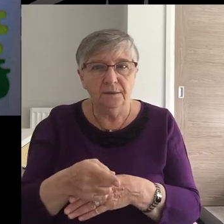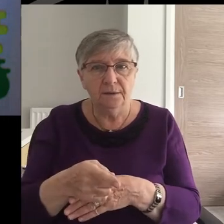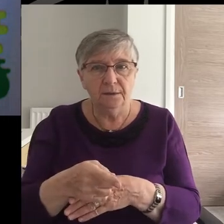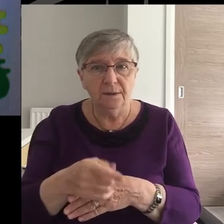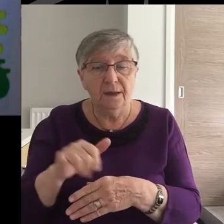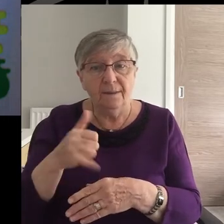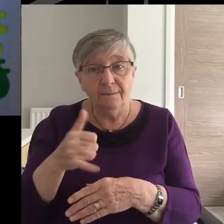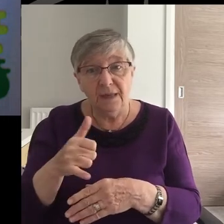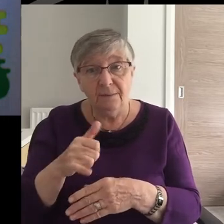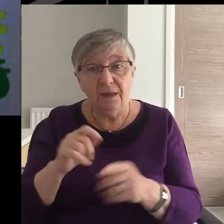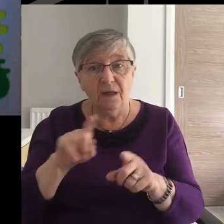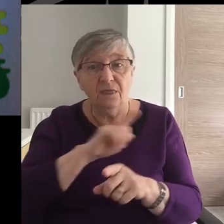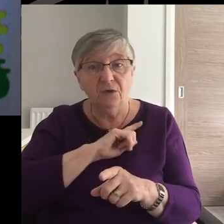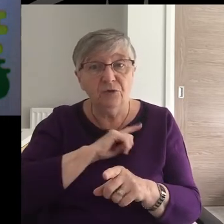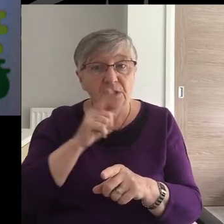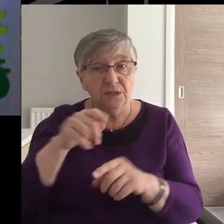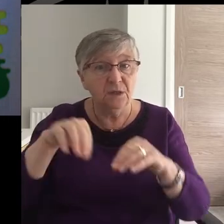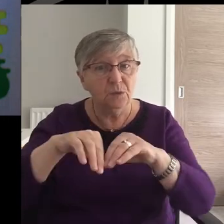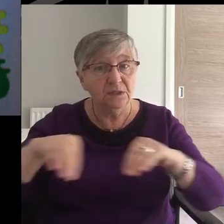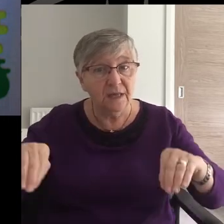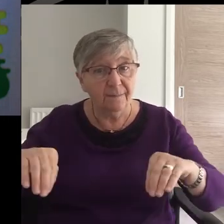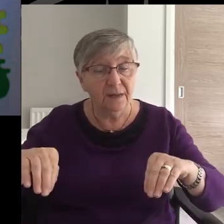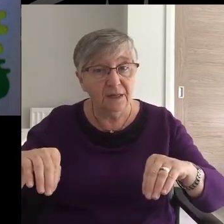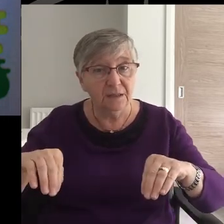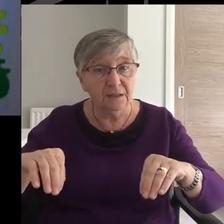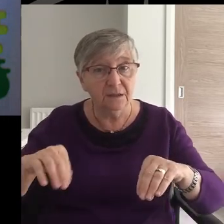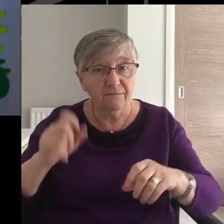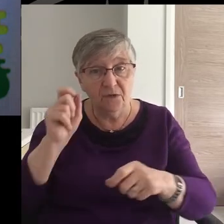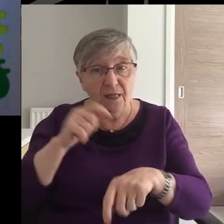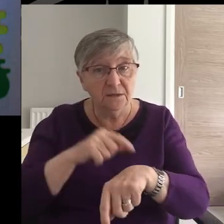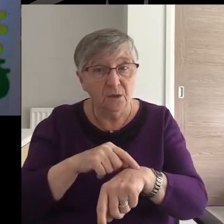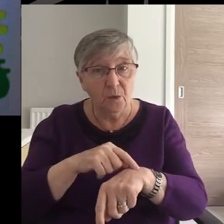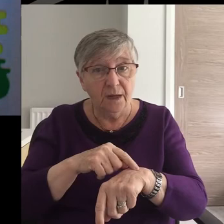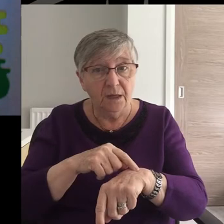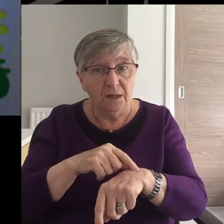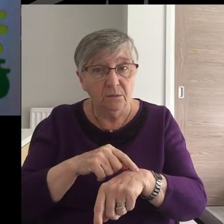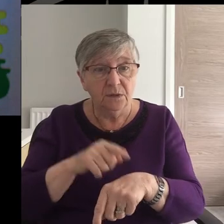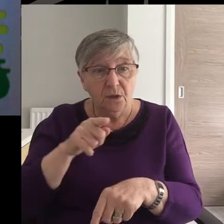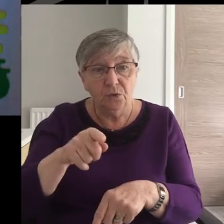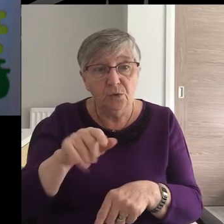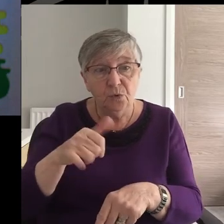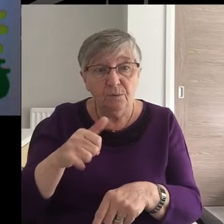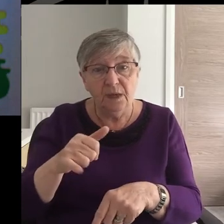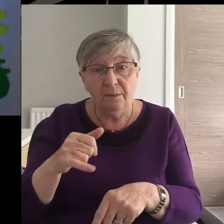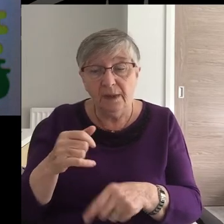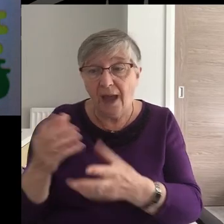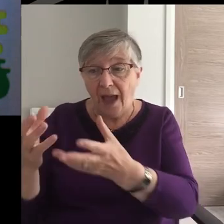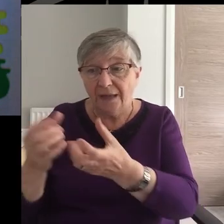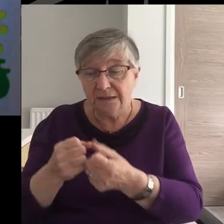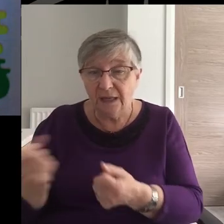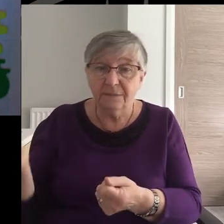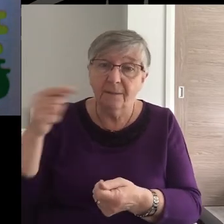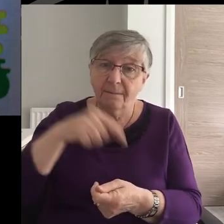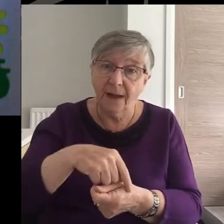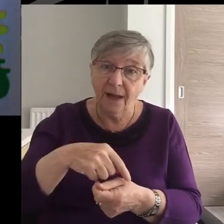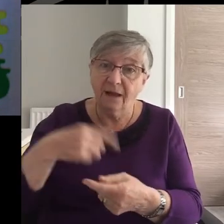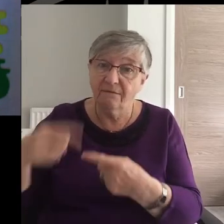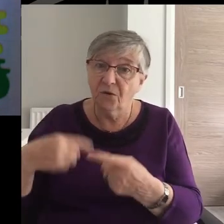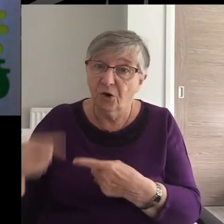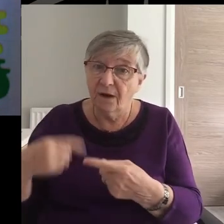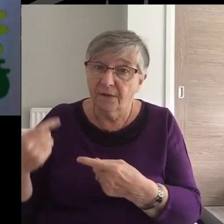Perhaps the reason he was separated from you for a little while was that you might have him back forever.